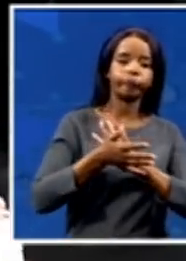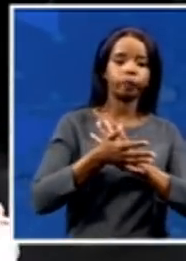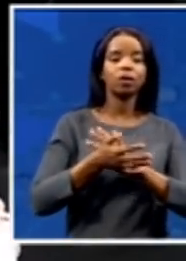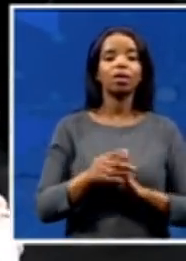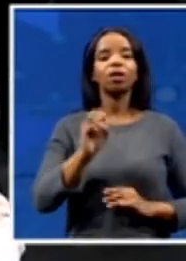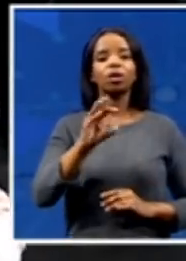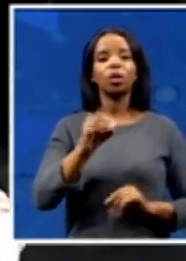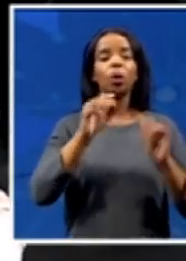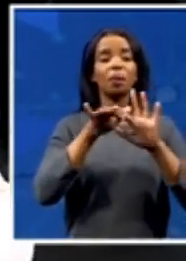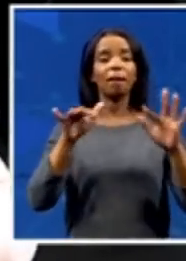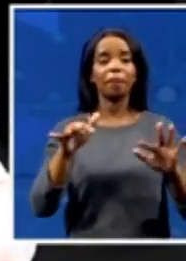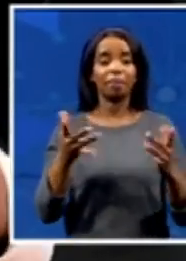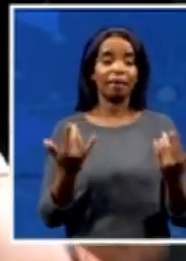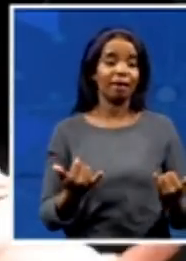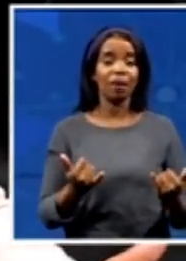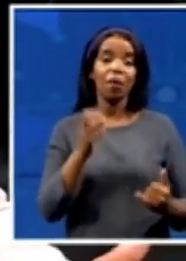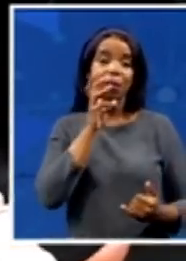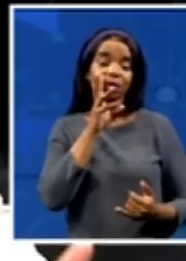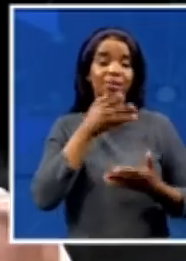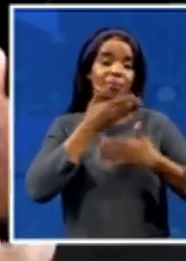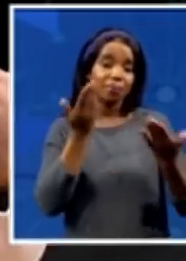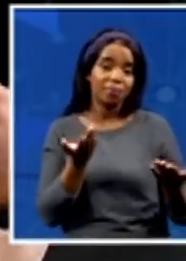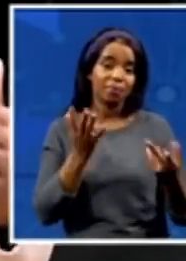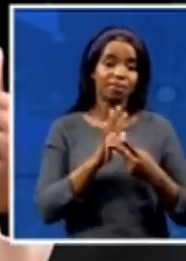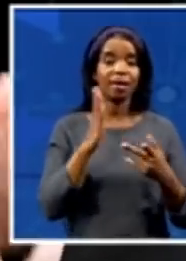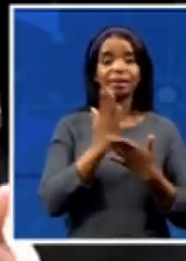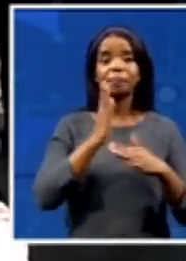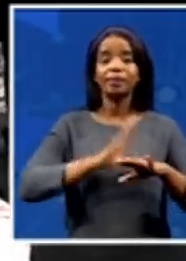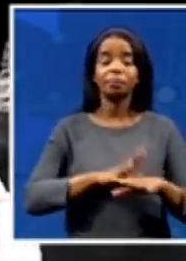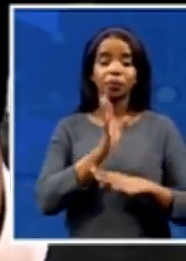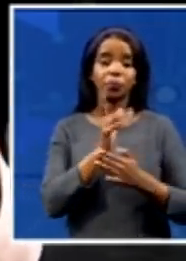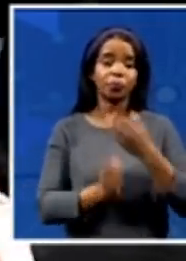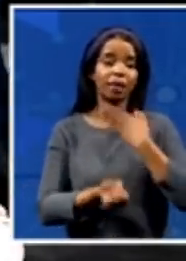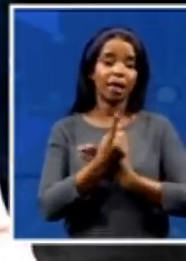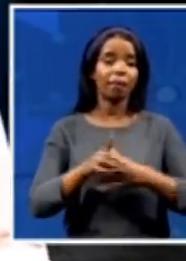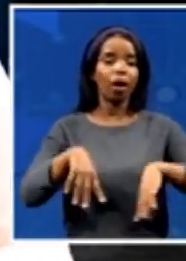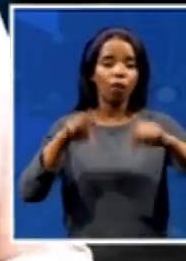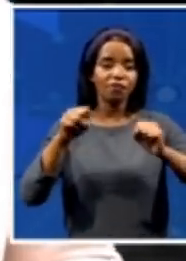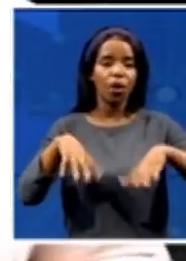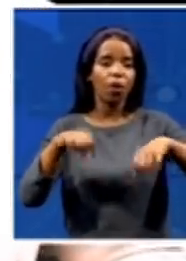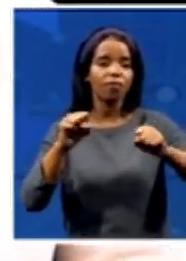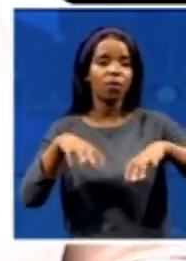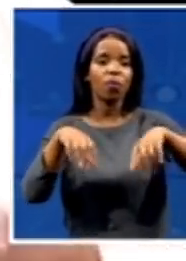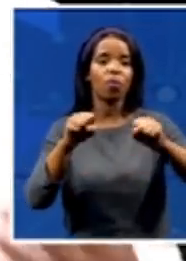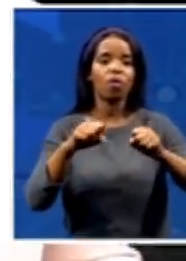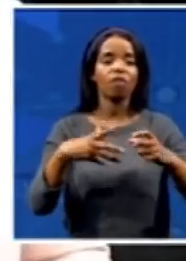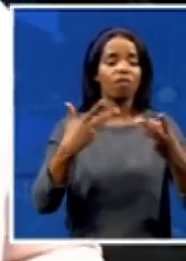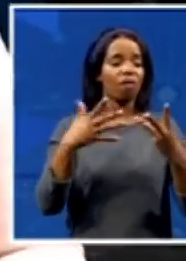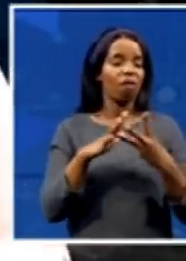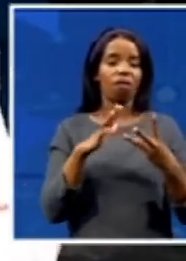electricity at some points for quite some time now as officials are trying to